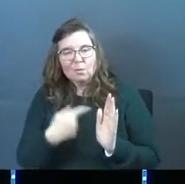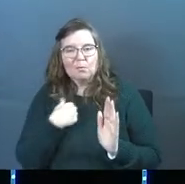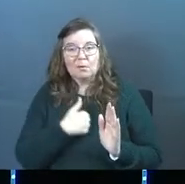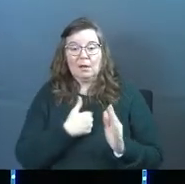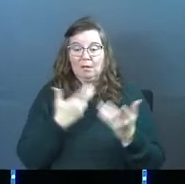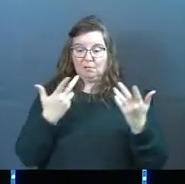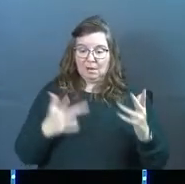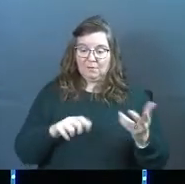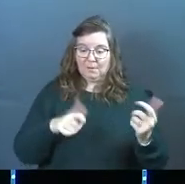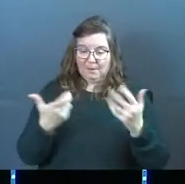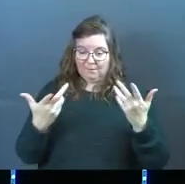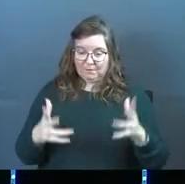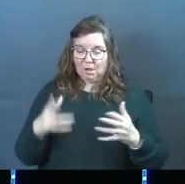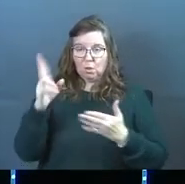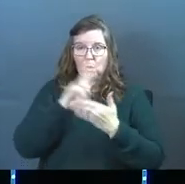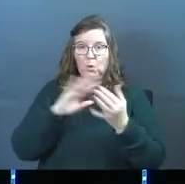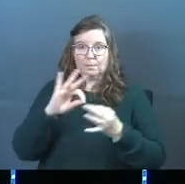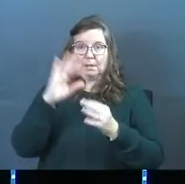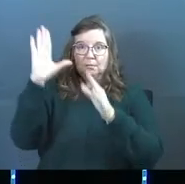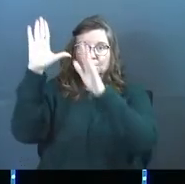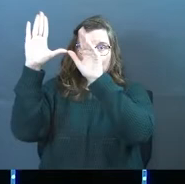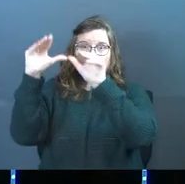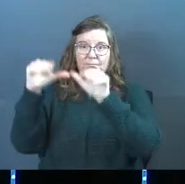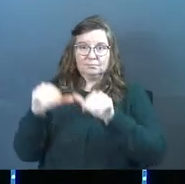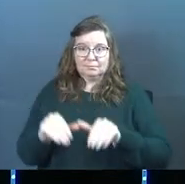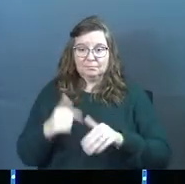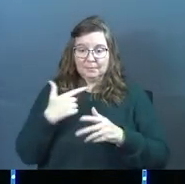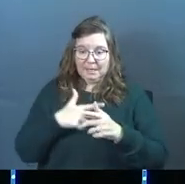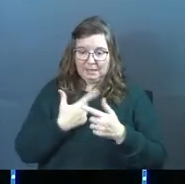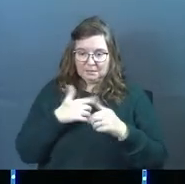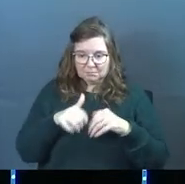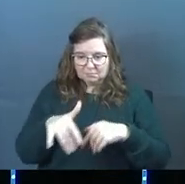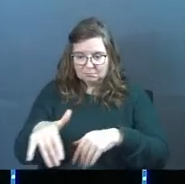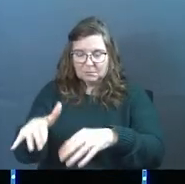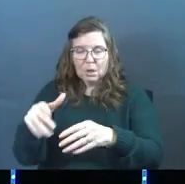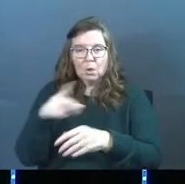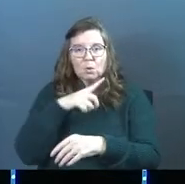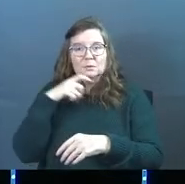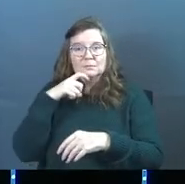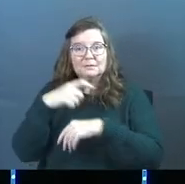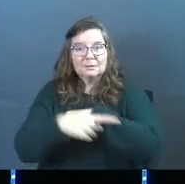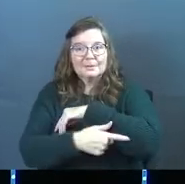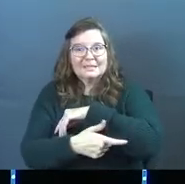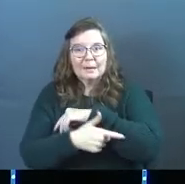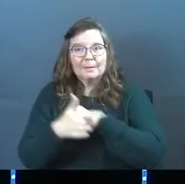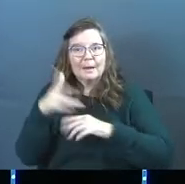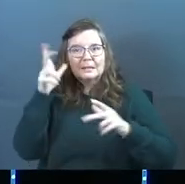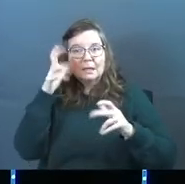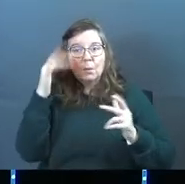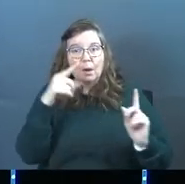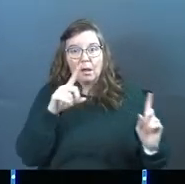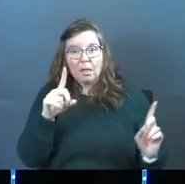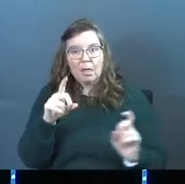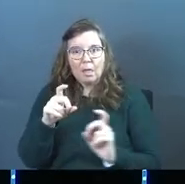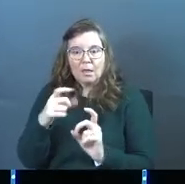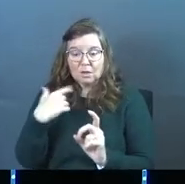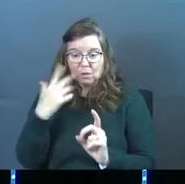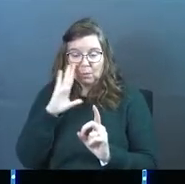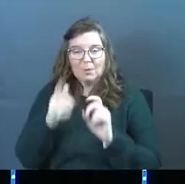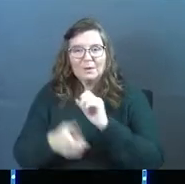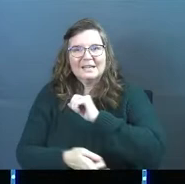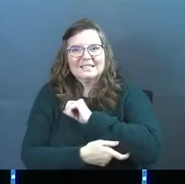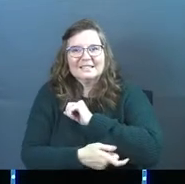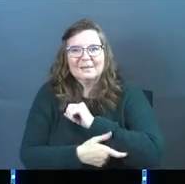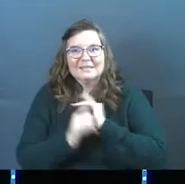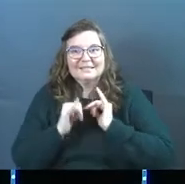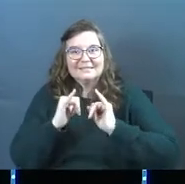right after the baptism is done, the Holy Spirit says, drives him out into the wilderness to be tempted by Satan. Why? Because we're going to get